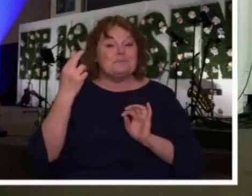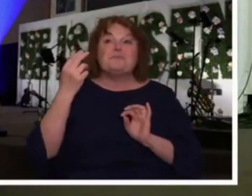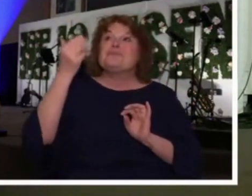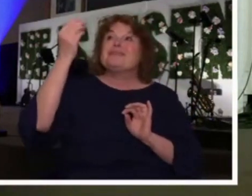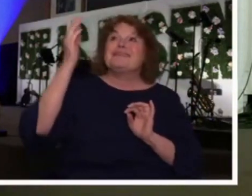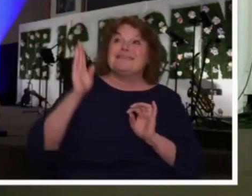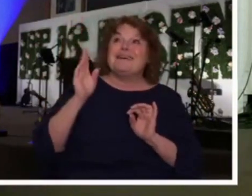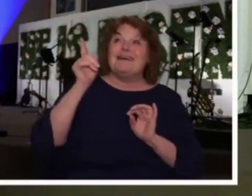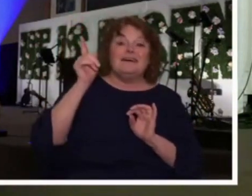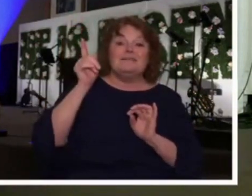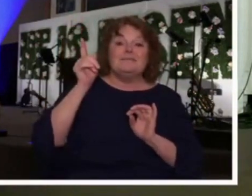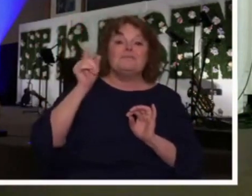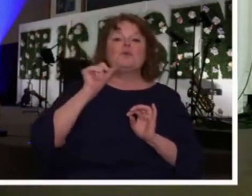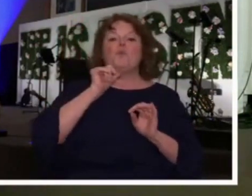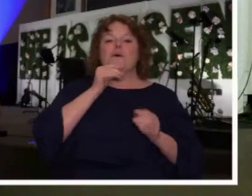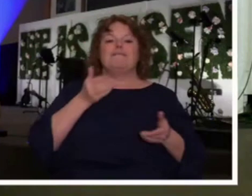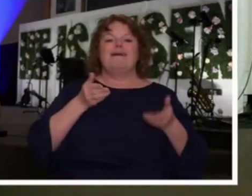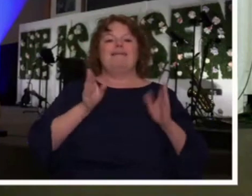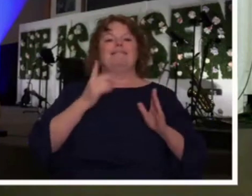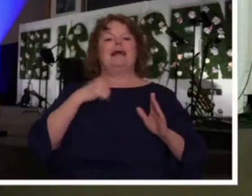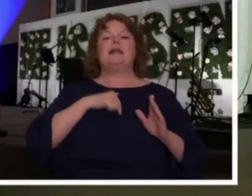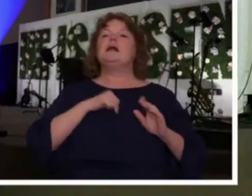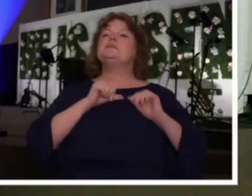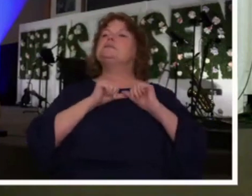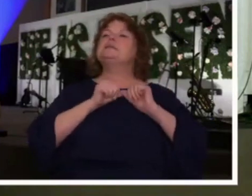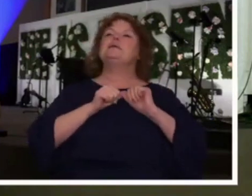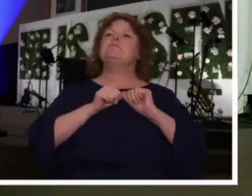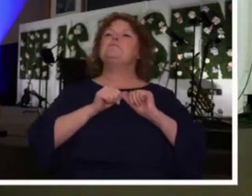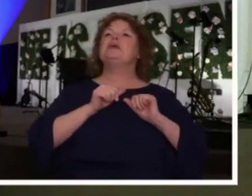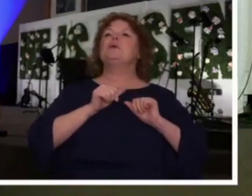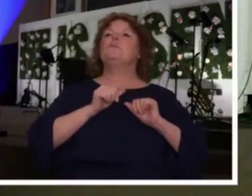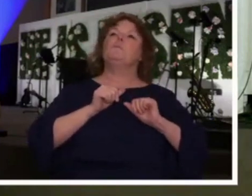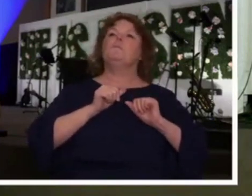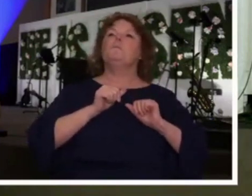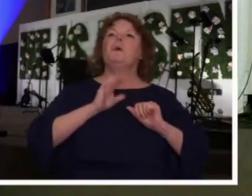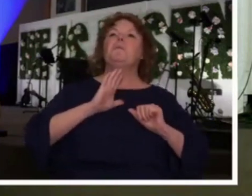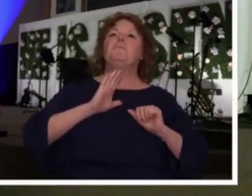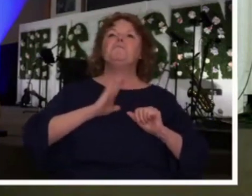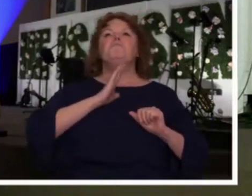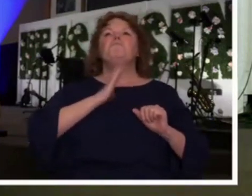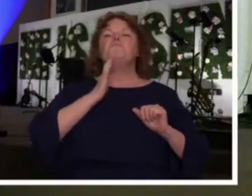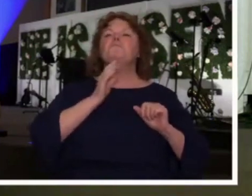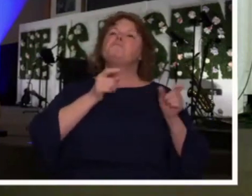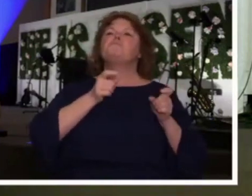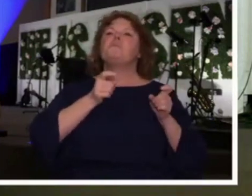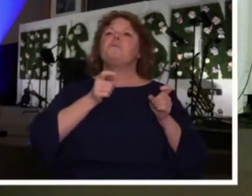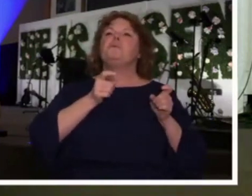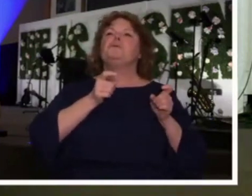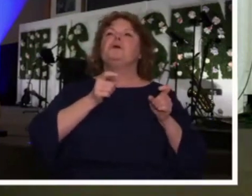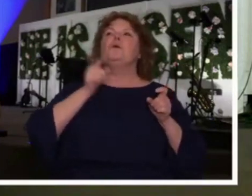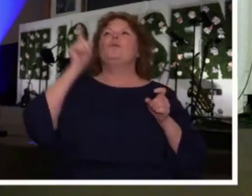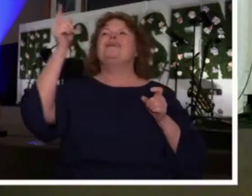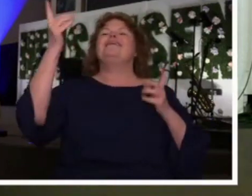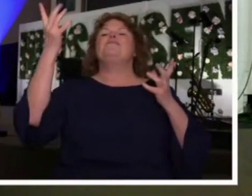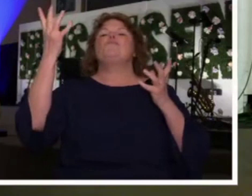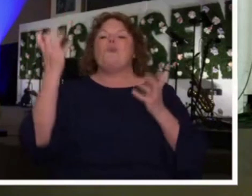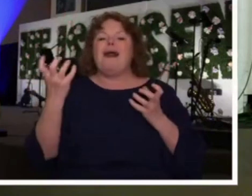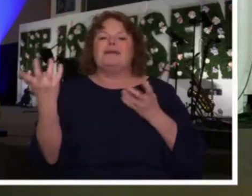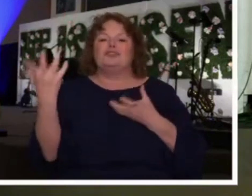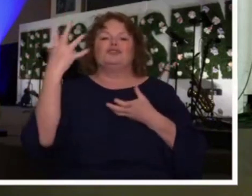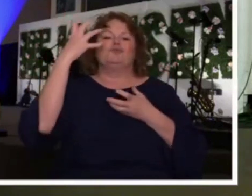will not let us stand in our own dignity when he wants to do something within our lives. There's a humbling process